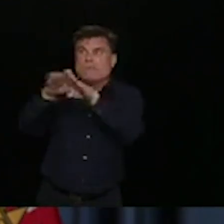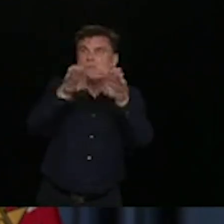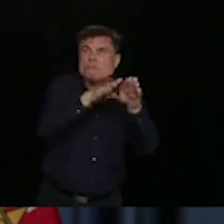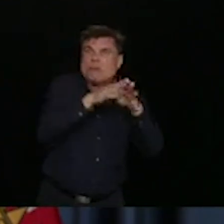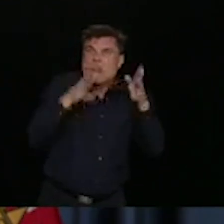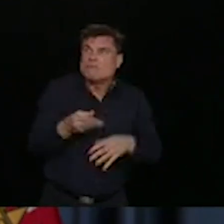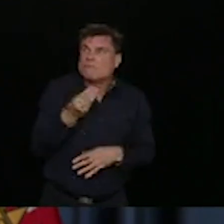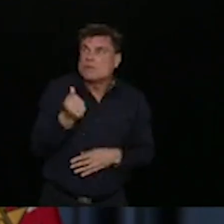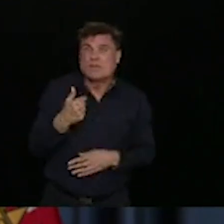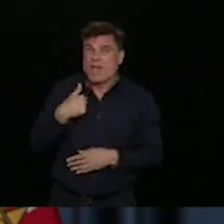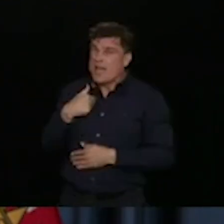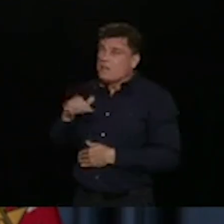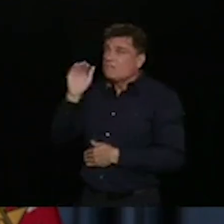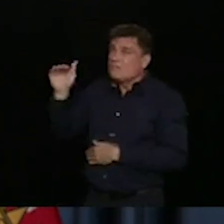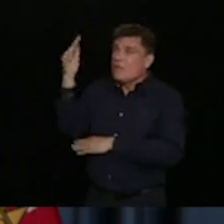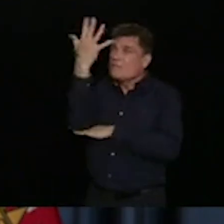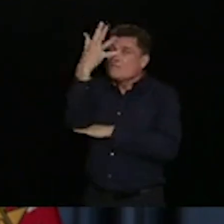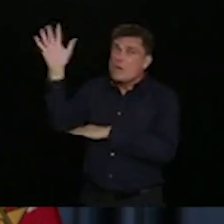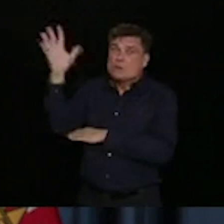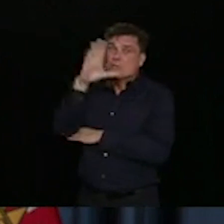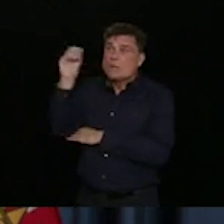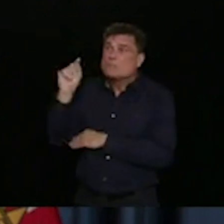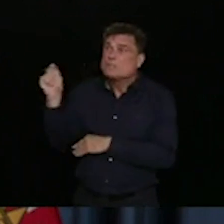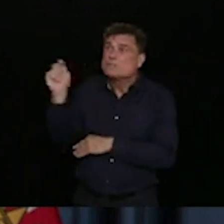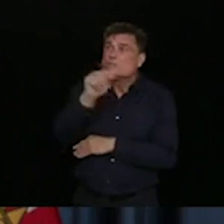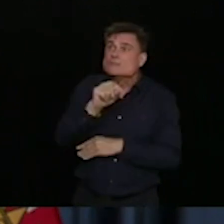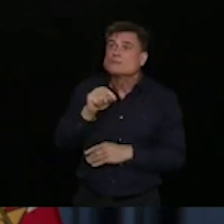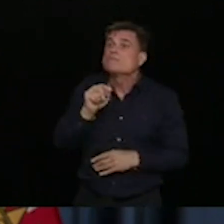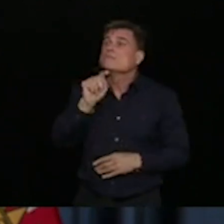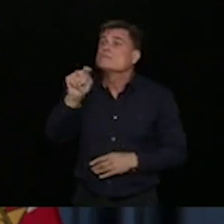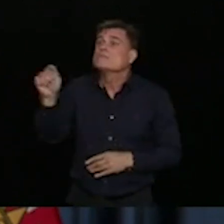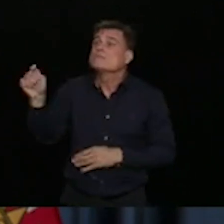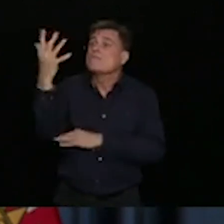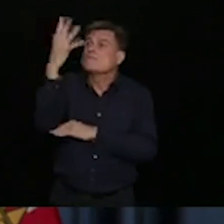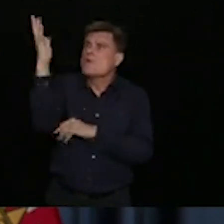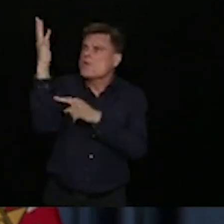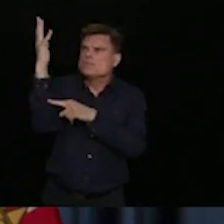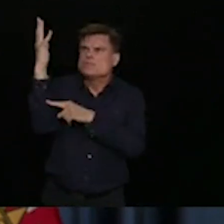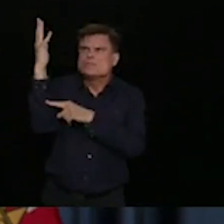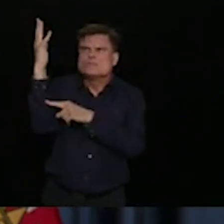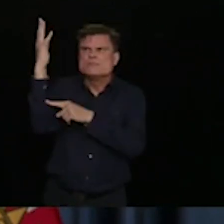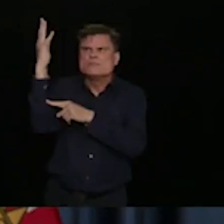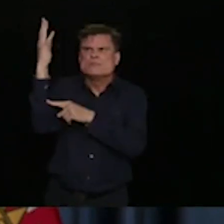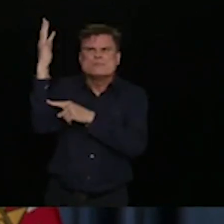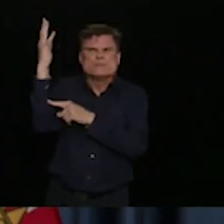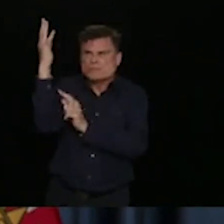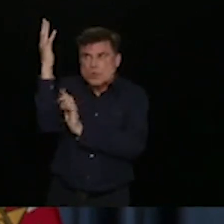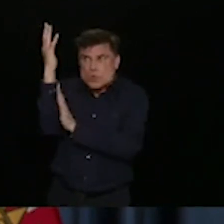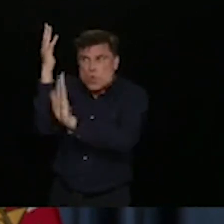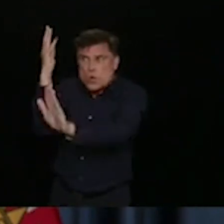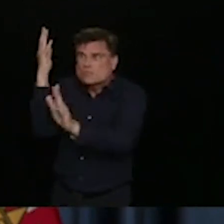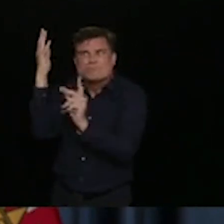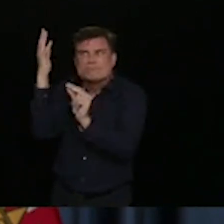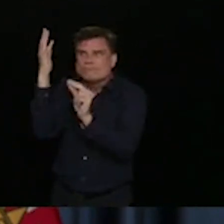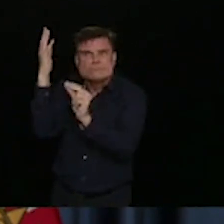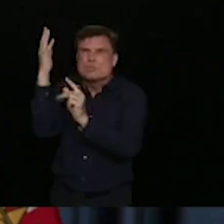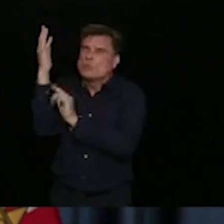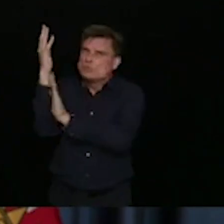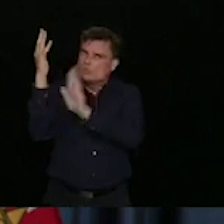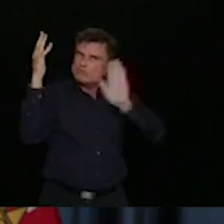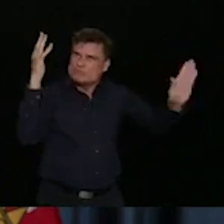that by and large, the forests that they work in are not theirs, they're public forests. They have tenure arrangements,